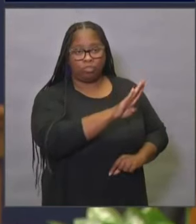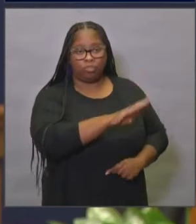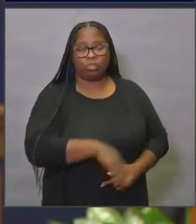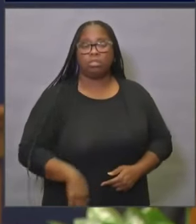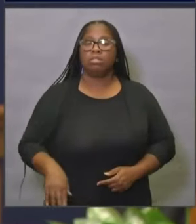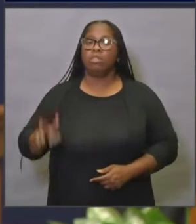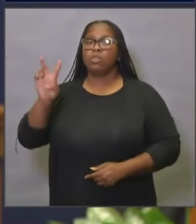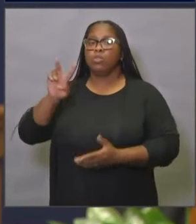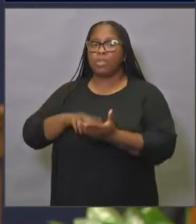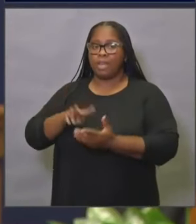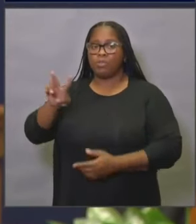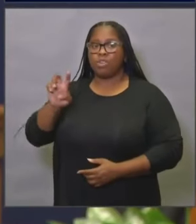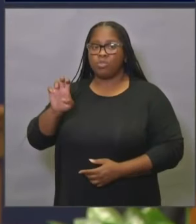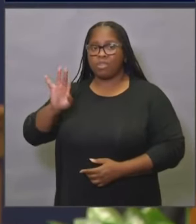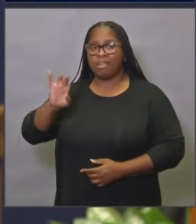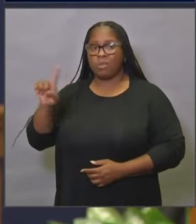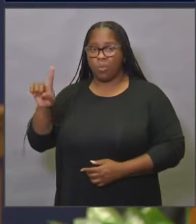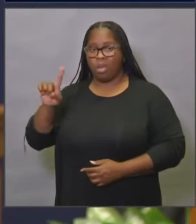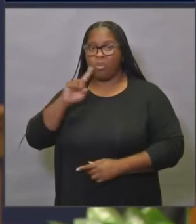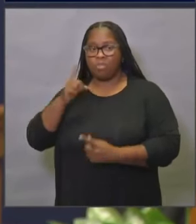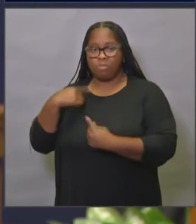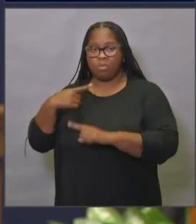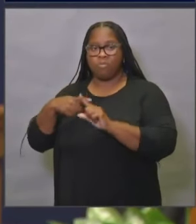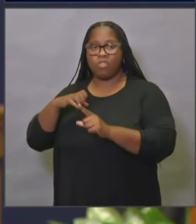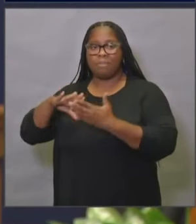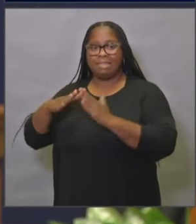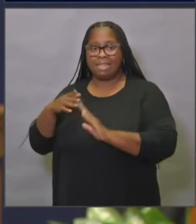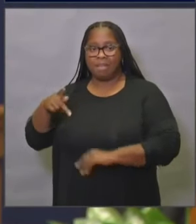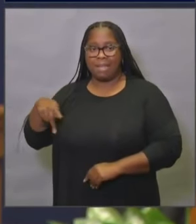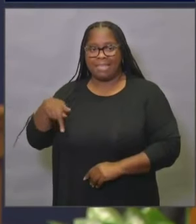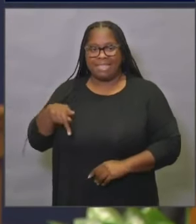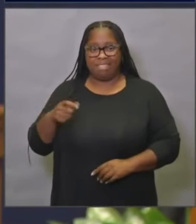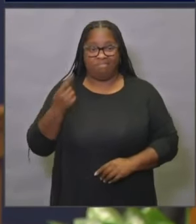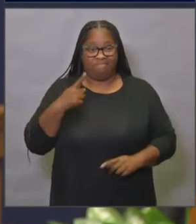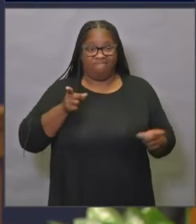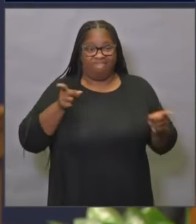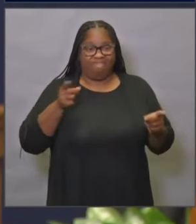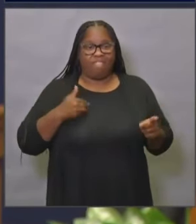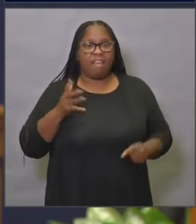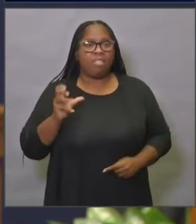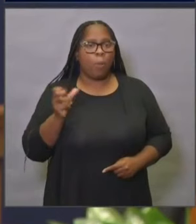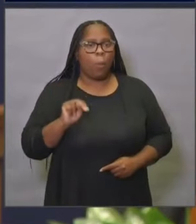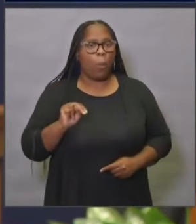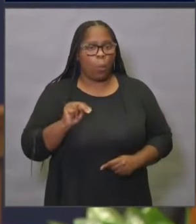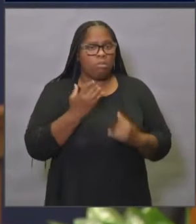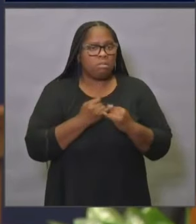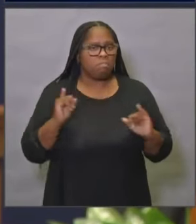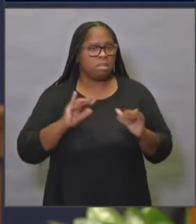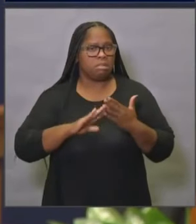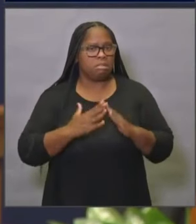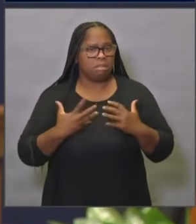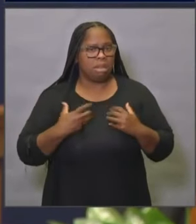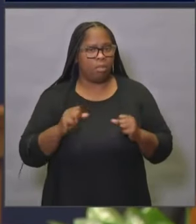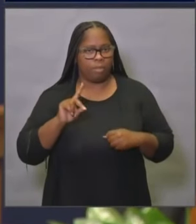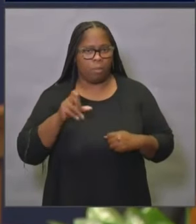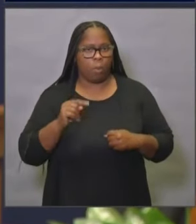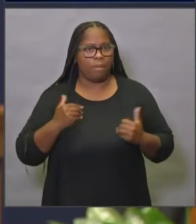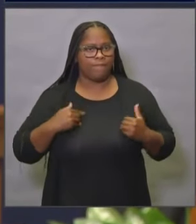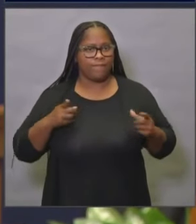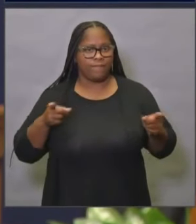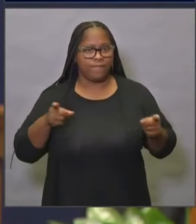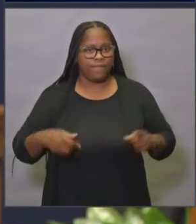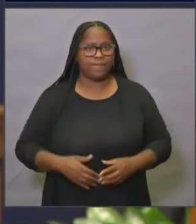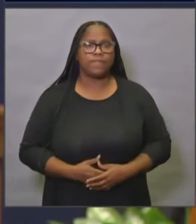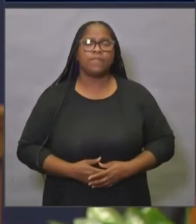,291 cases reported by the city of Pasadena, which have independent city health departments. We're reporting 1